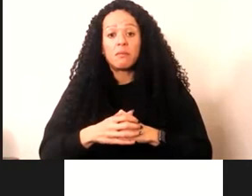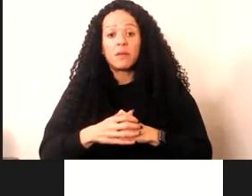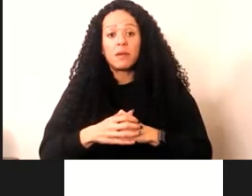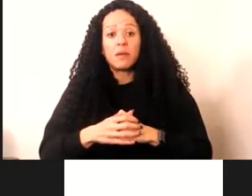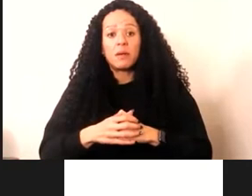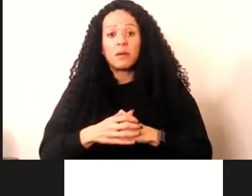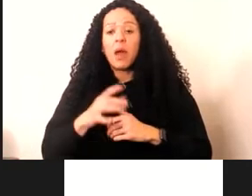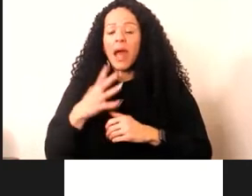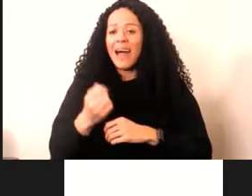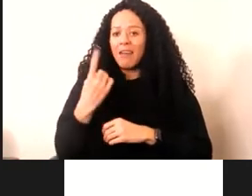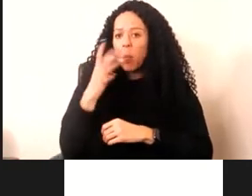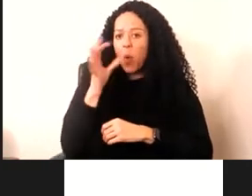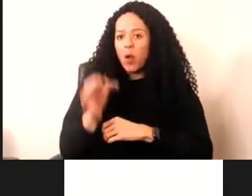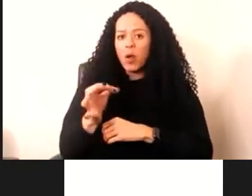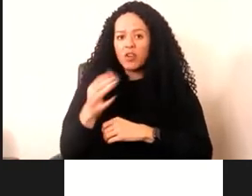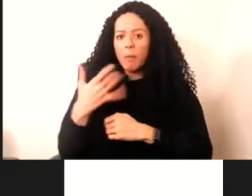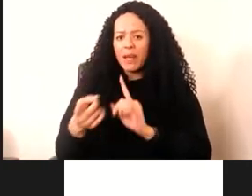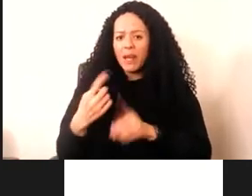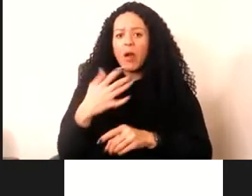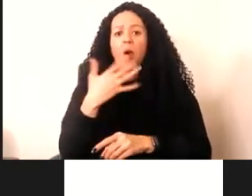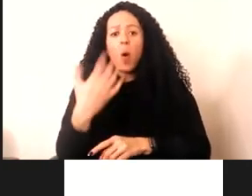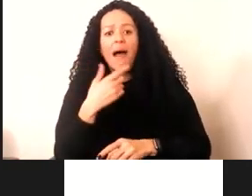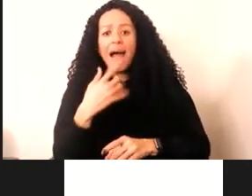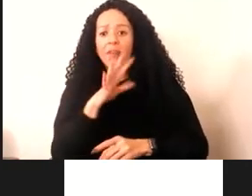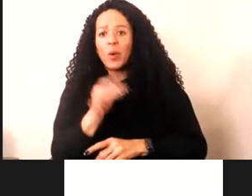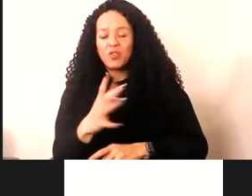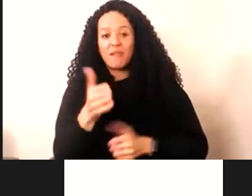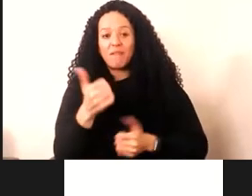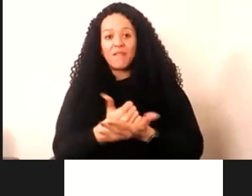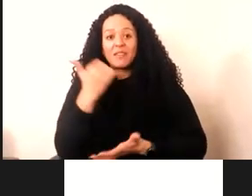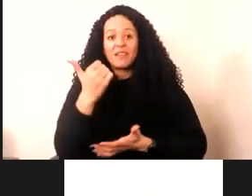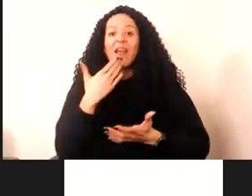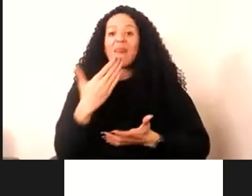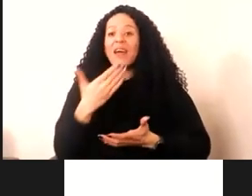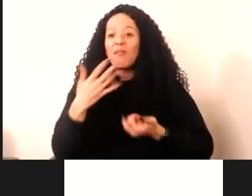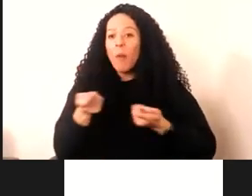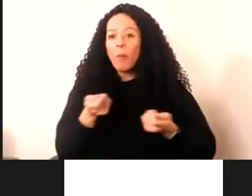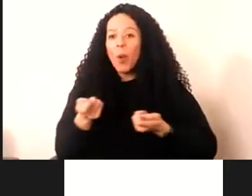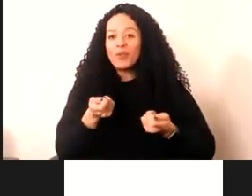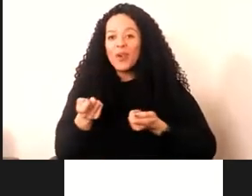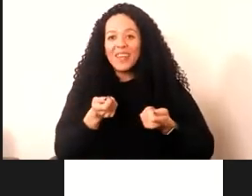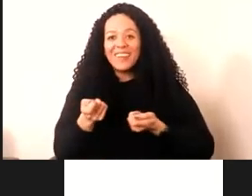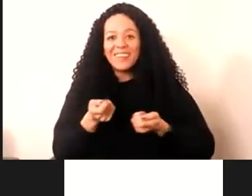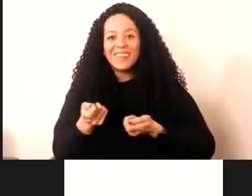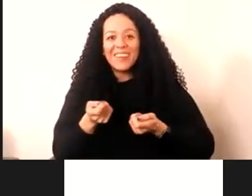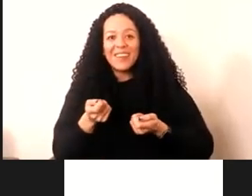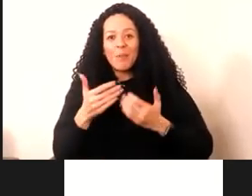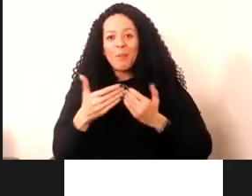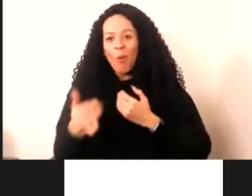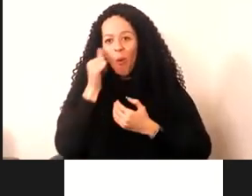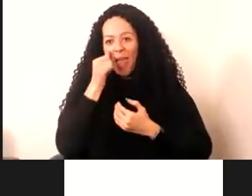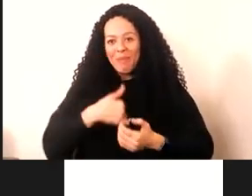it's been answered by one of our. Oh, we do have a question. Fantastic. Thank you to our moderators who are infinitely more aware than I am.